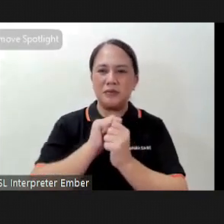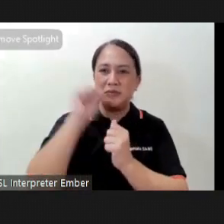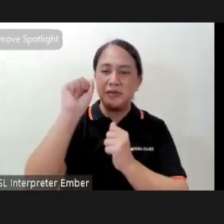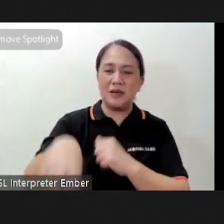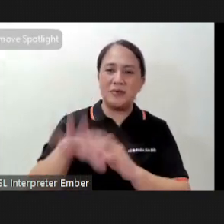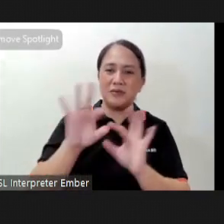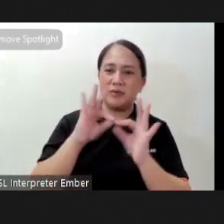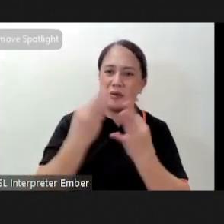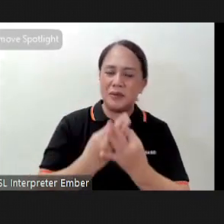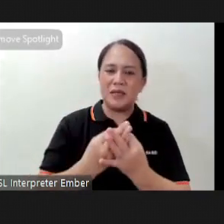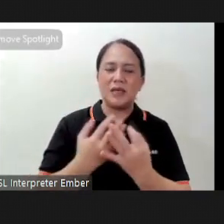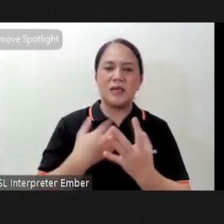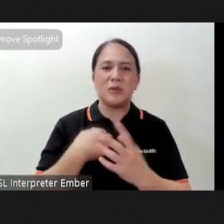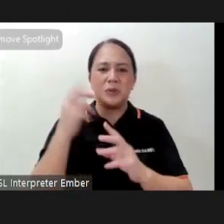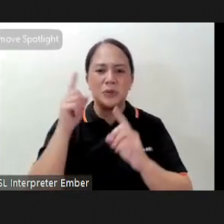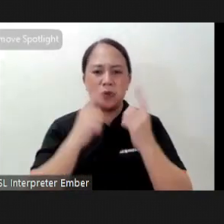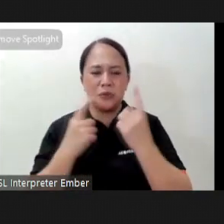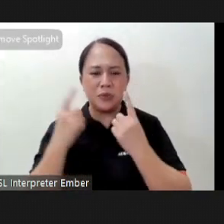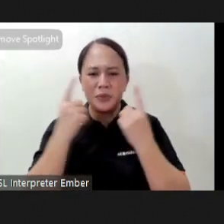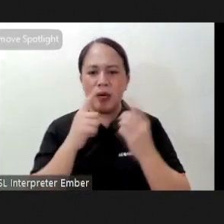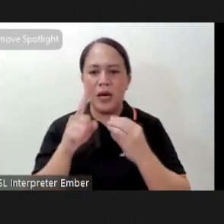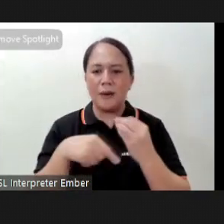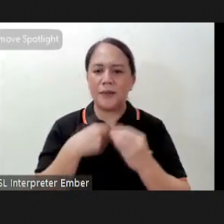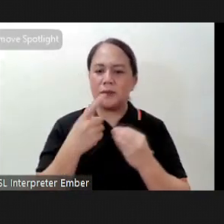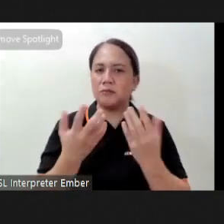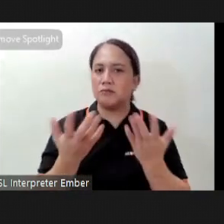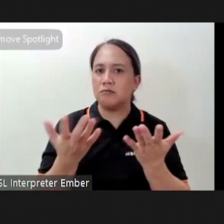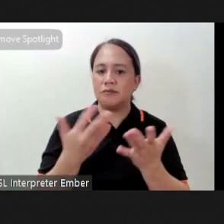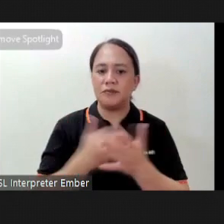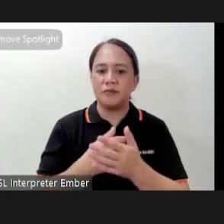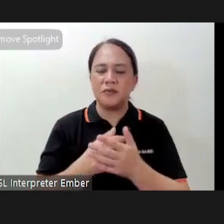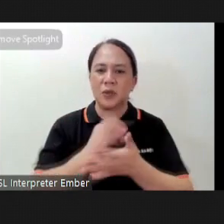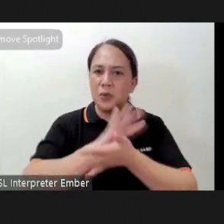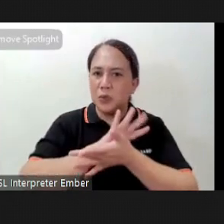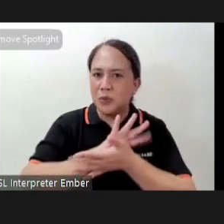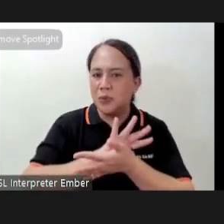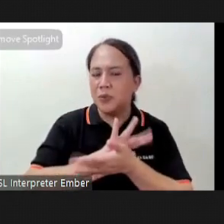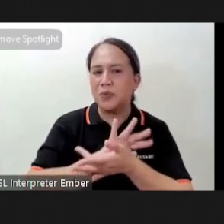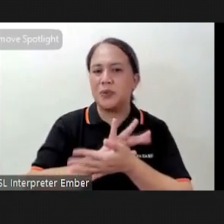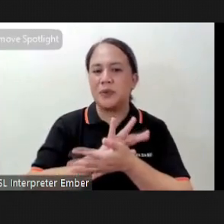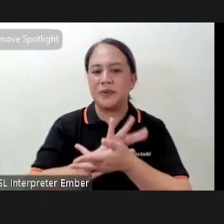so anxious and worried about that covid will